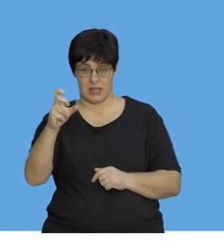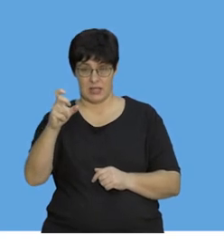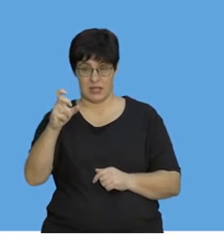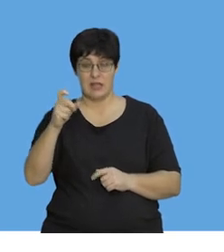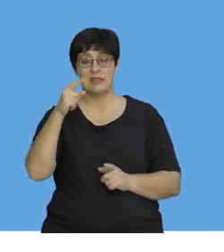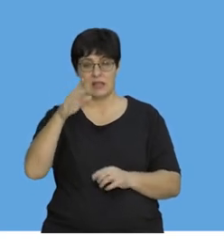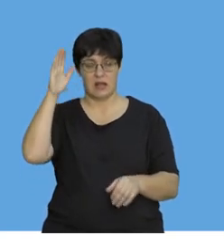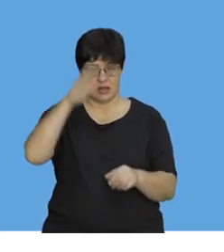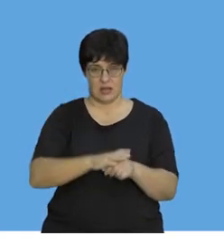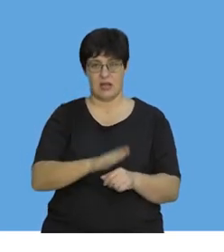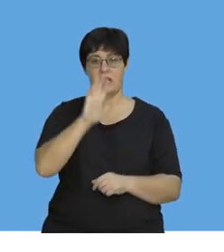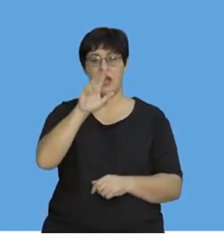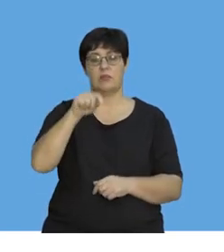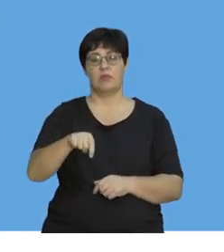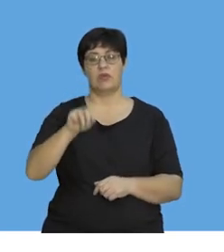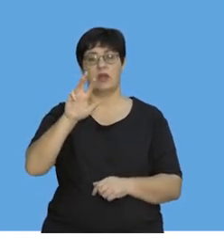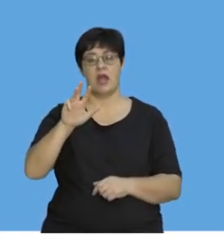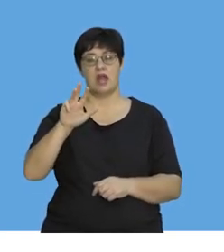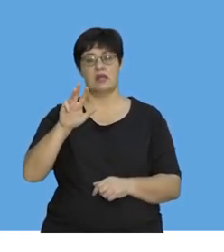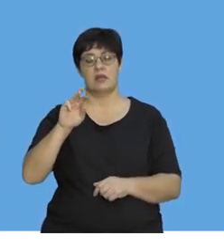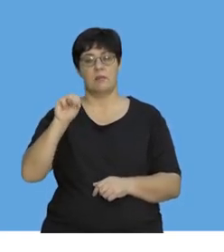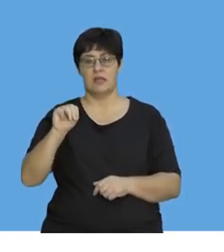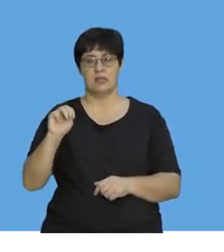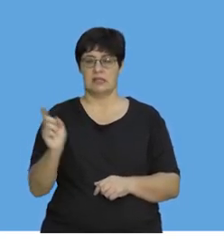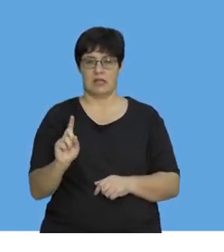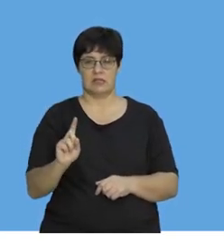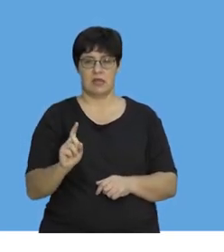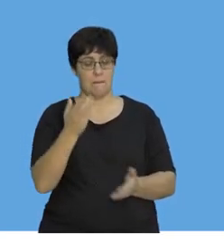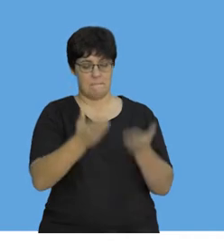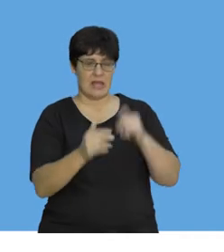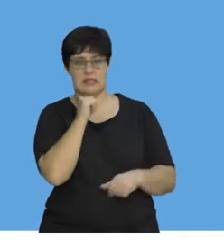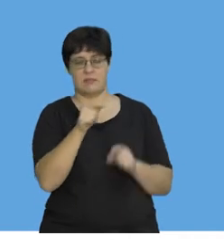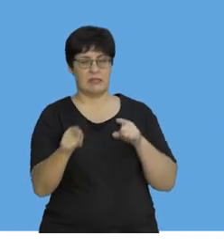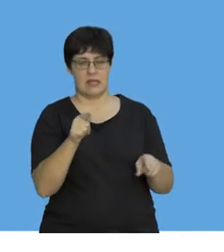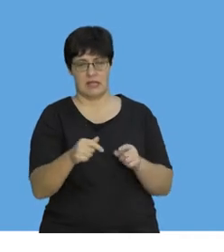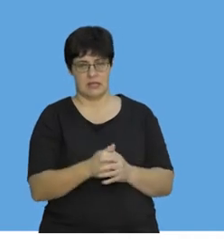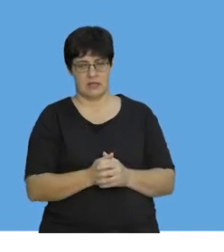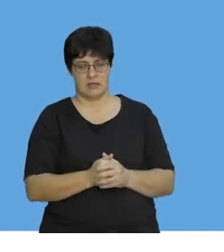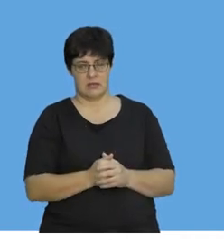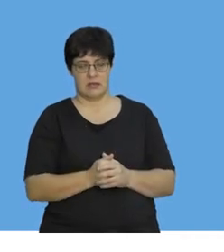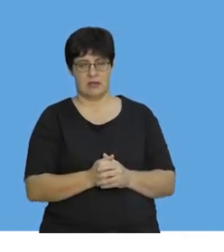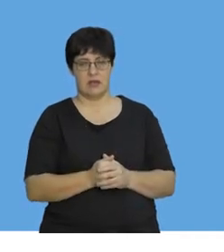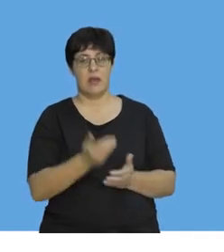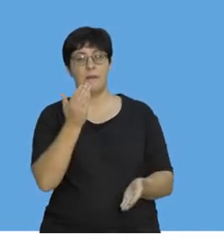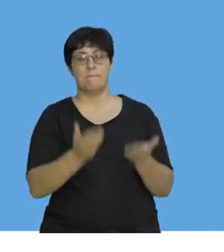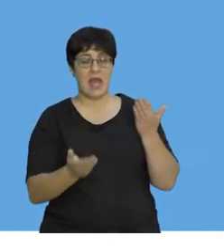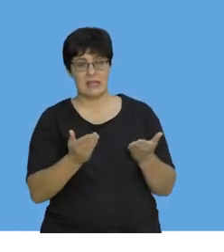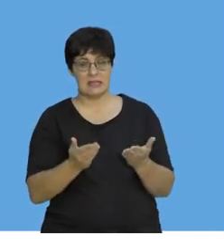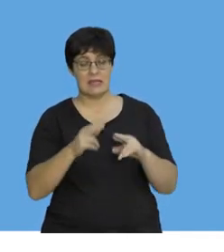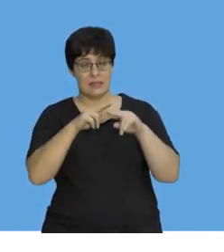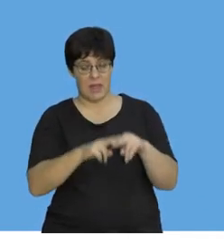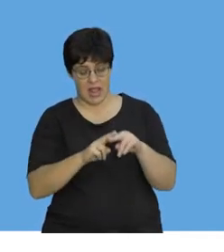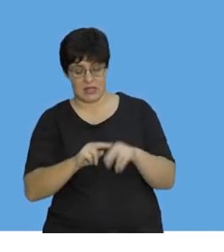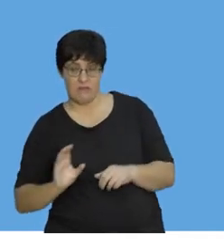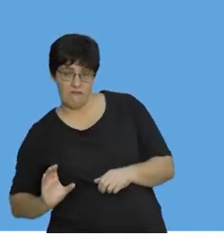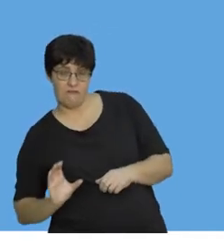still hits the ground at 9,9 meters per second. It doesn't matter about its mass. Its mass determines